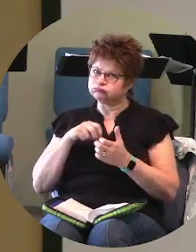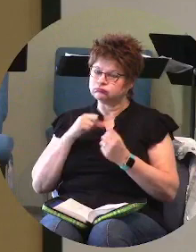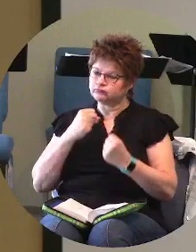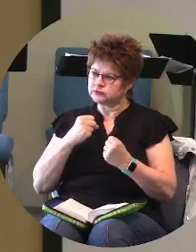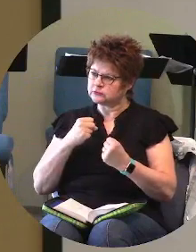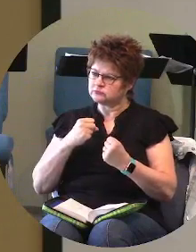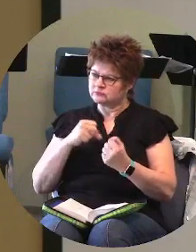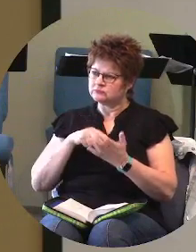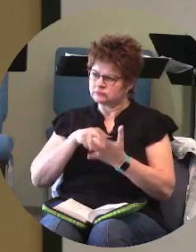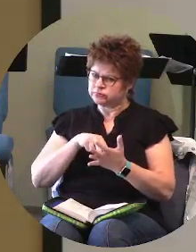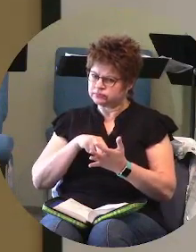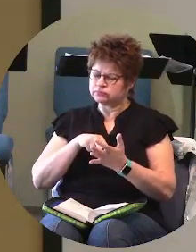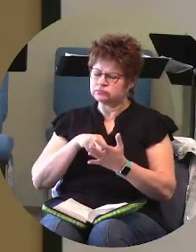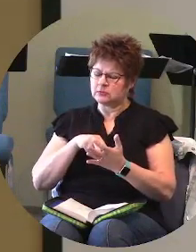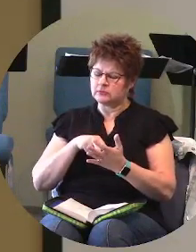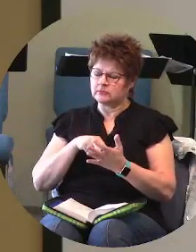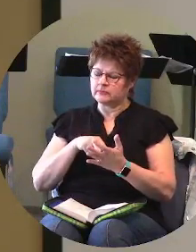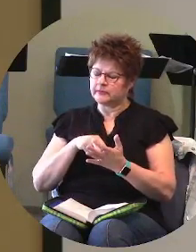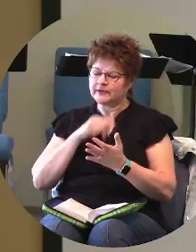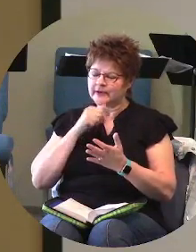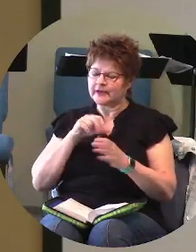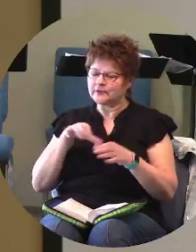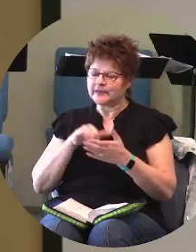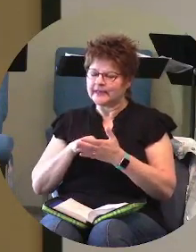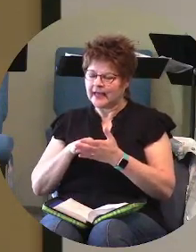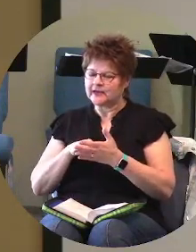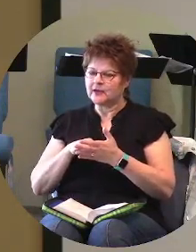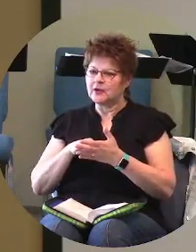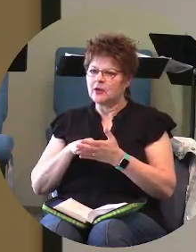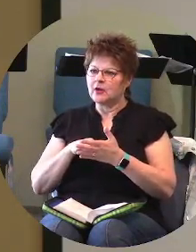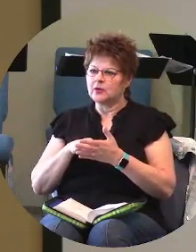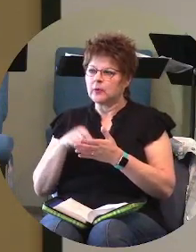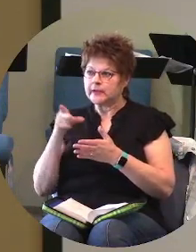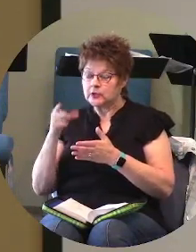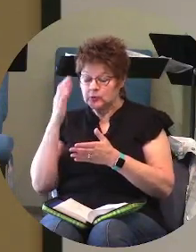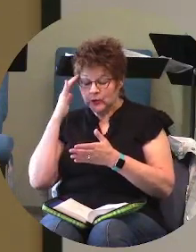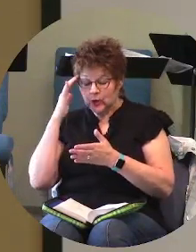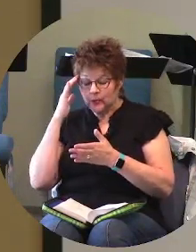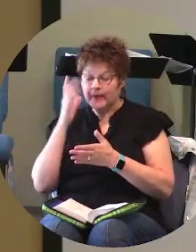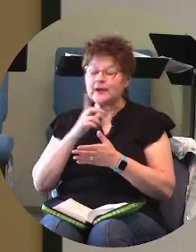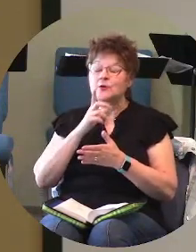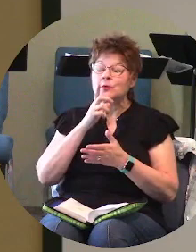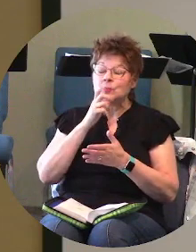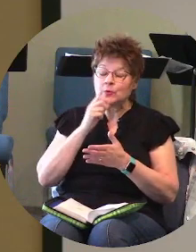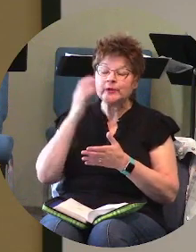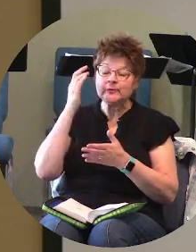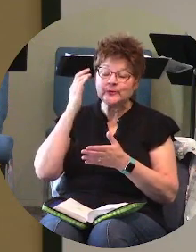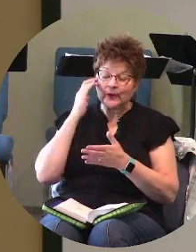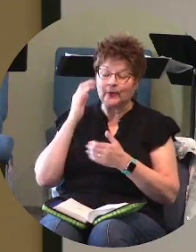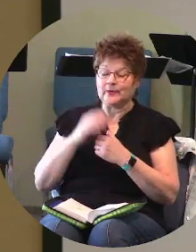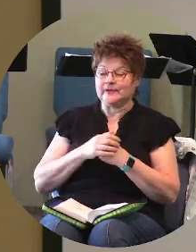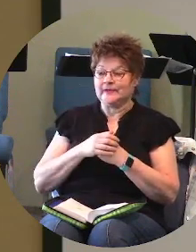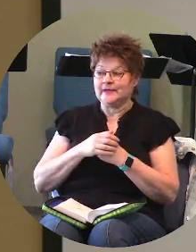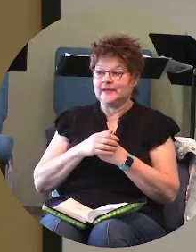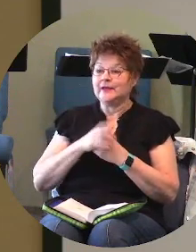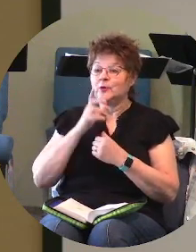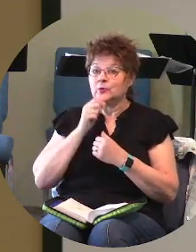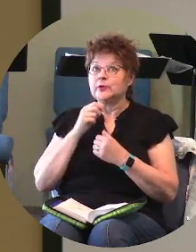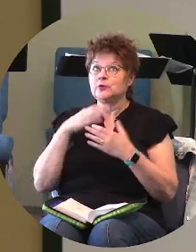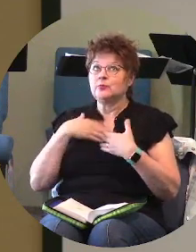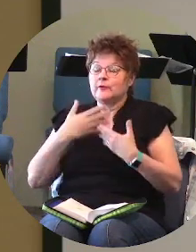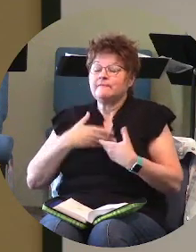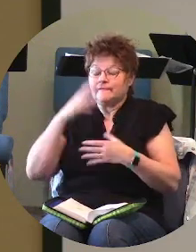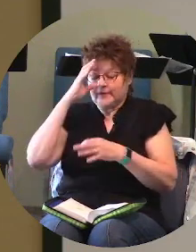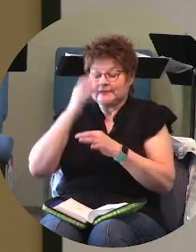firm in what you know you're standing firm in who you know and who's got you who you professed faith to and who